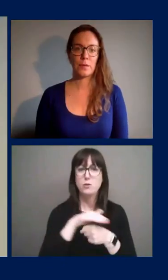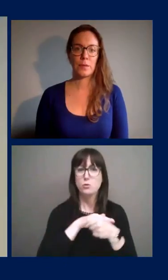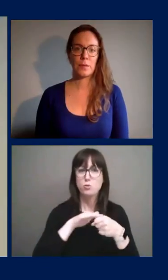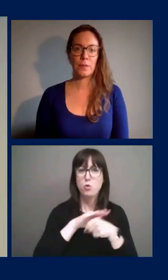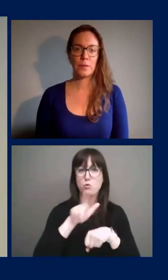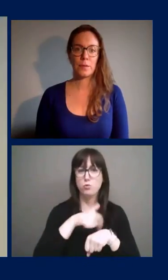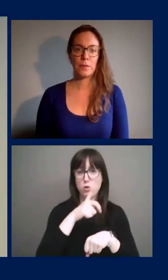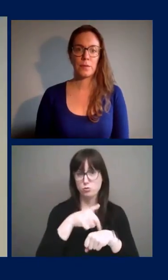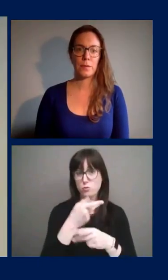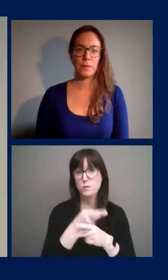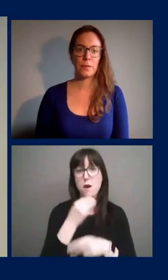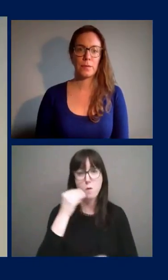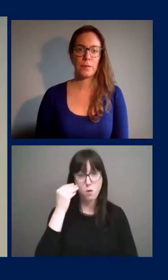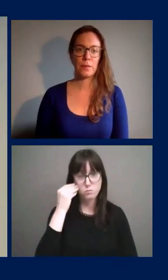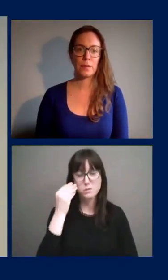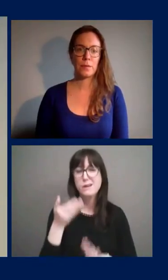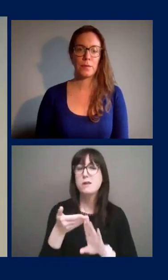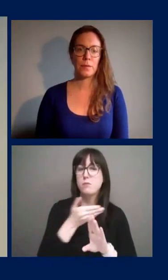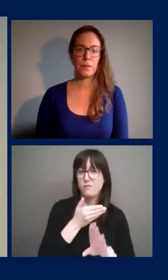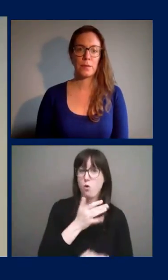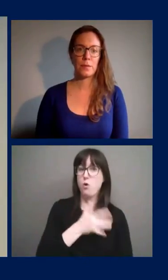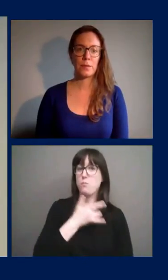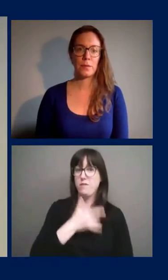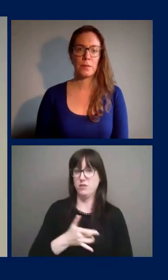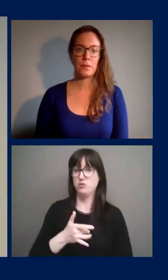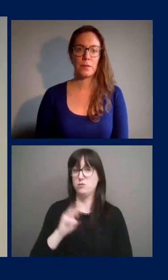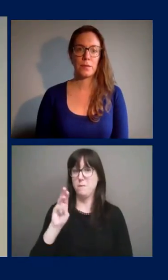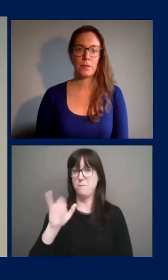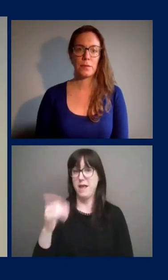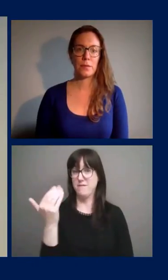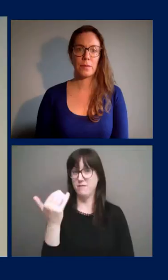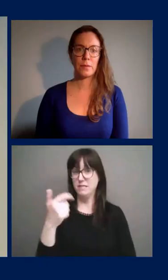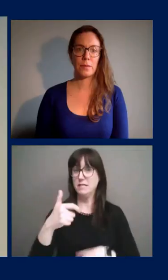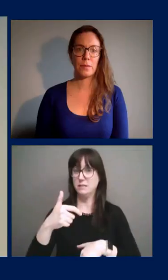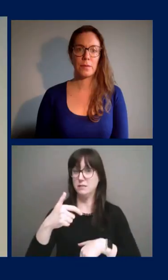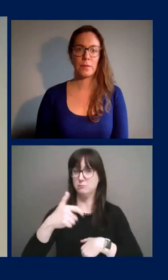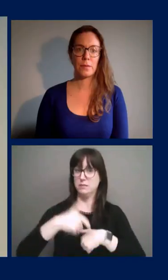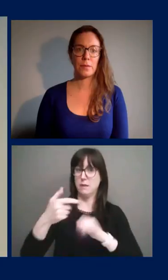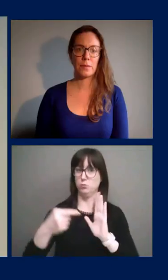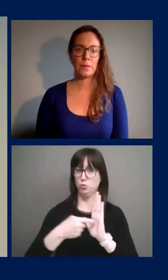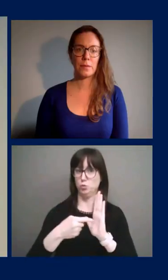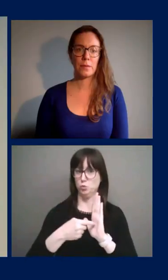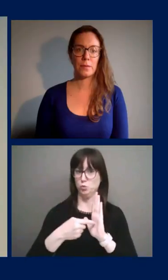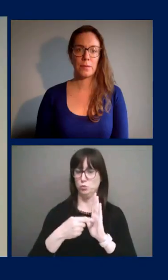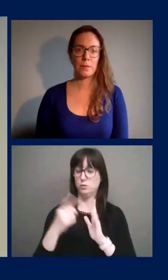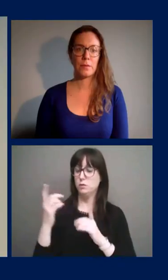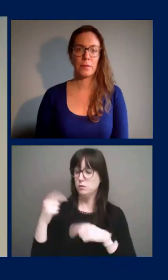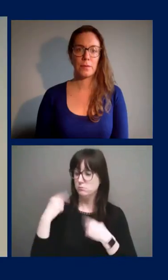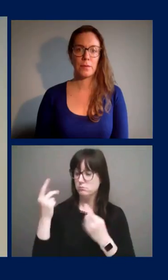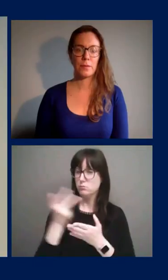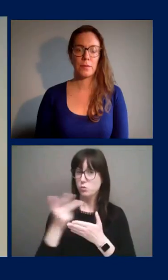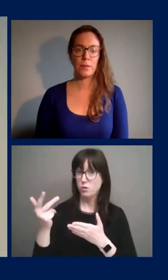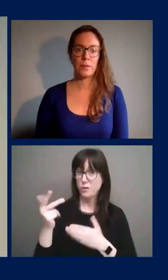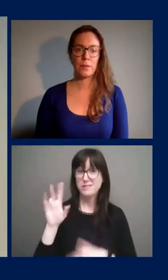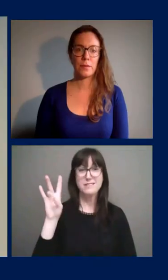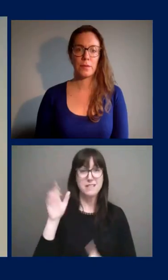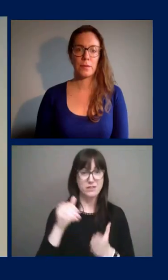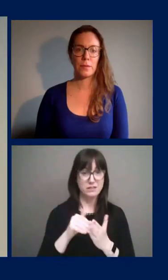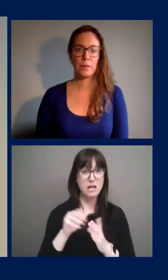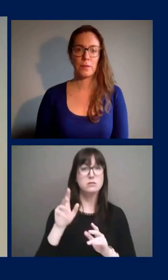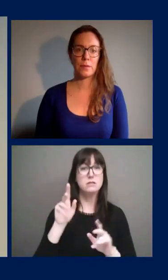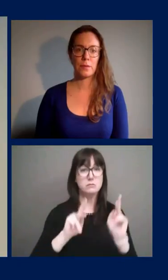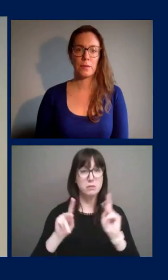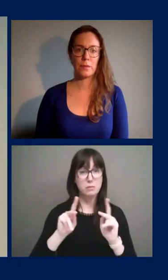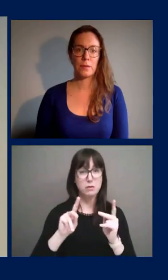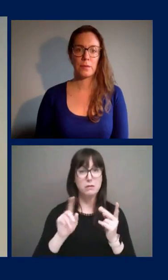care homes ahead of the provincial government's May 15 deadline. Over the last three weeks, more than 7,000 residents and